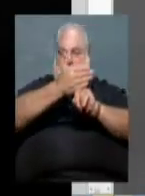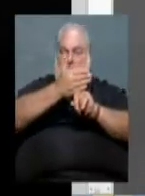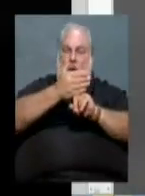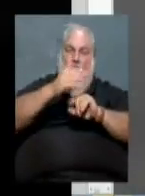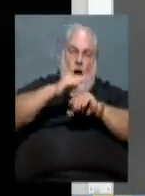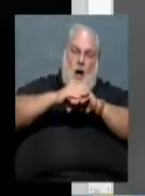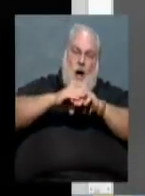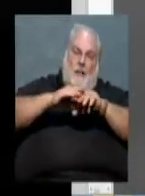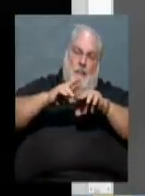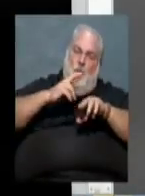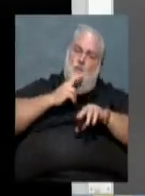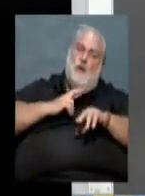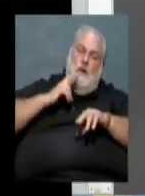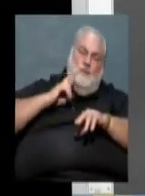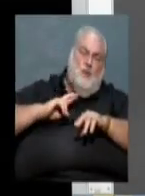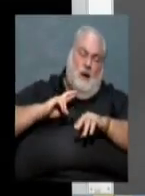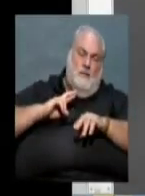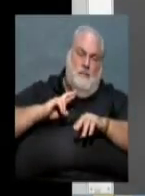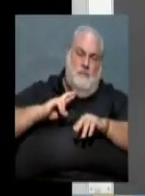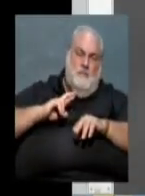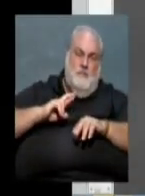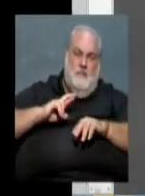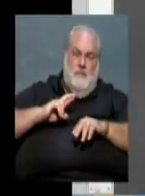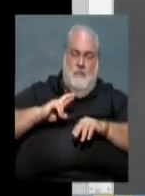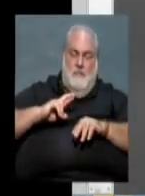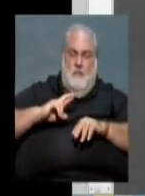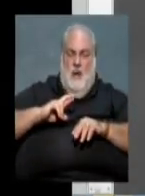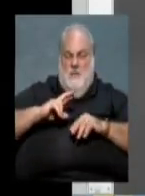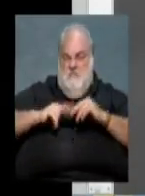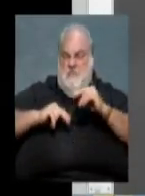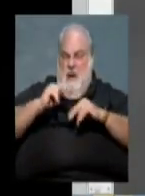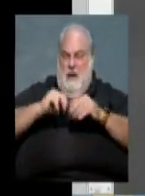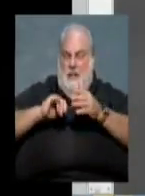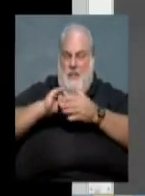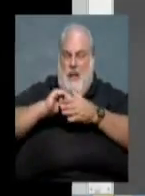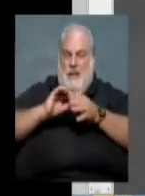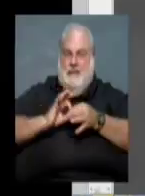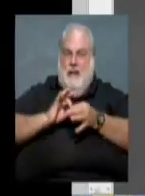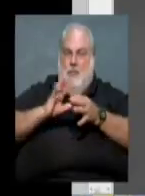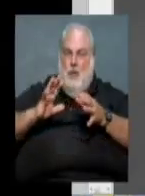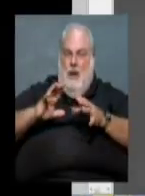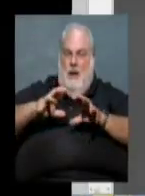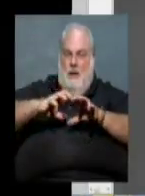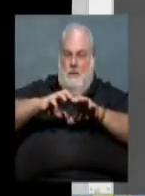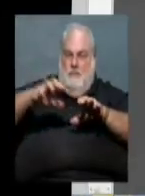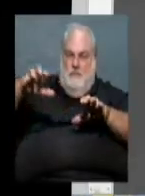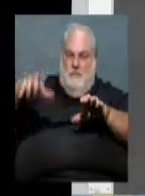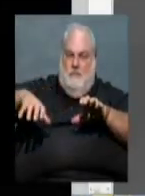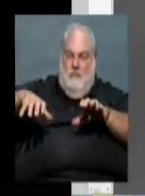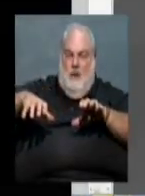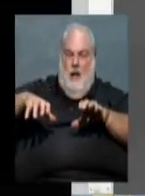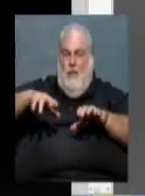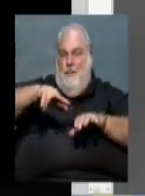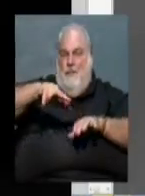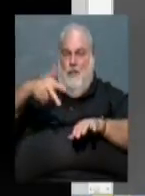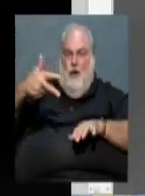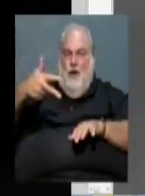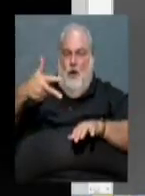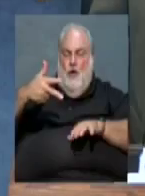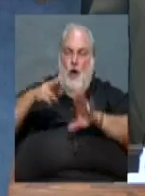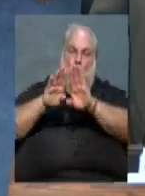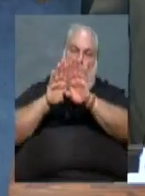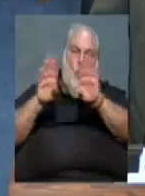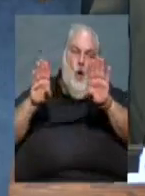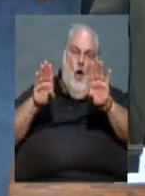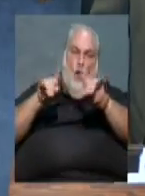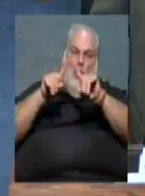proposed for, like I said, one of the out parcels. Again, it's just to add a third wall sign on this